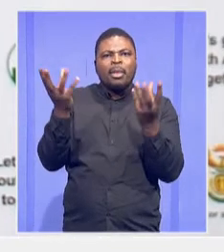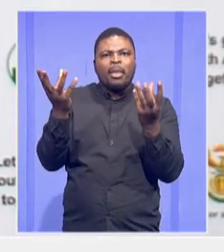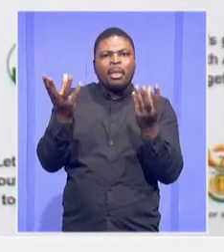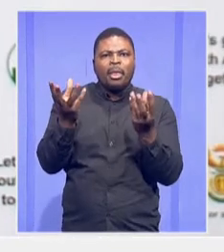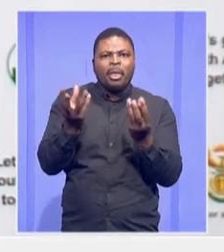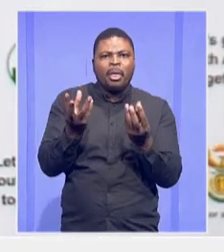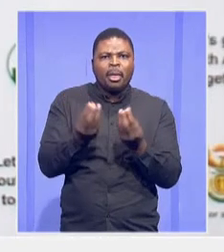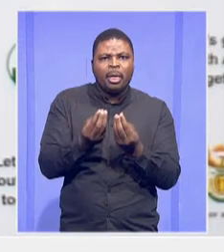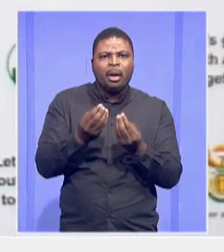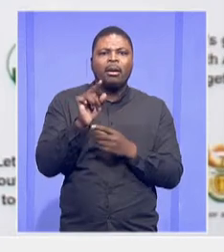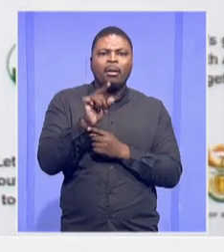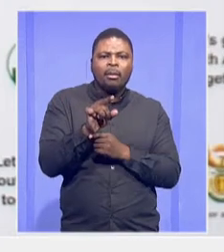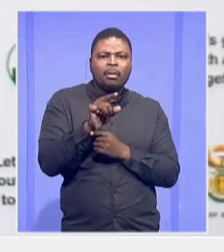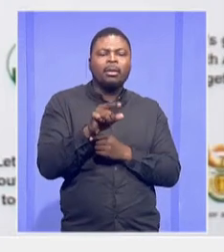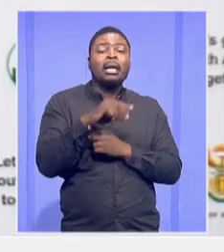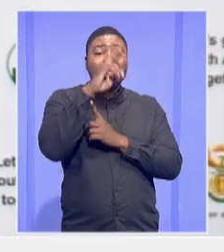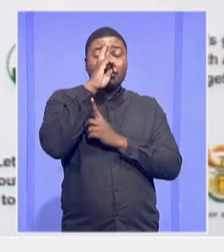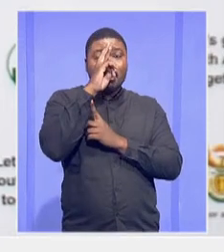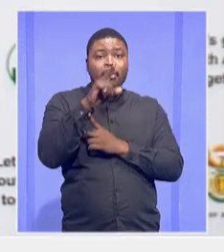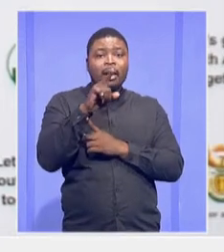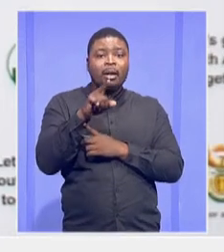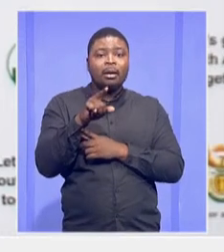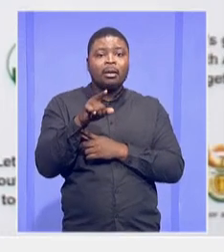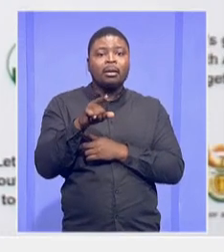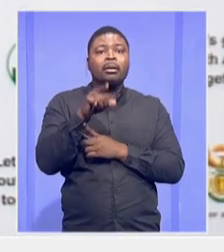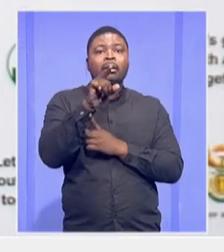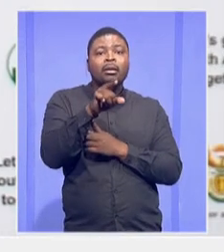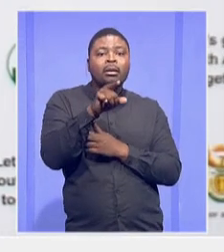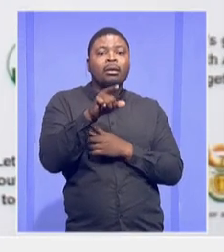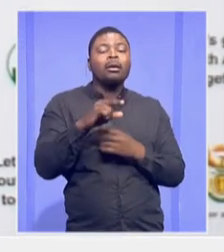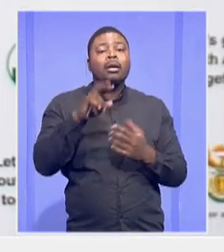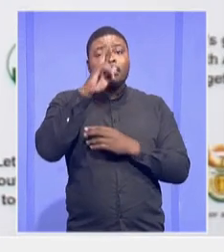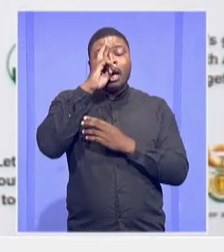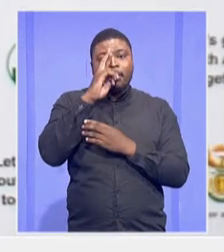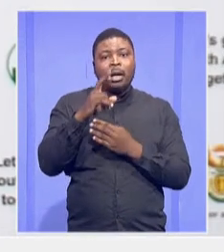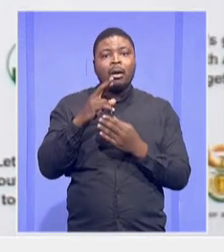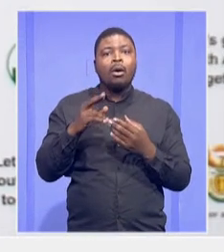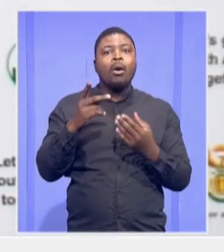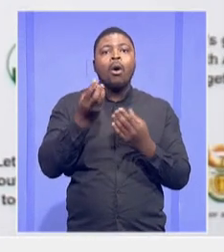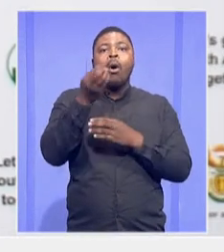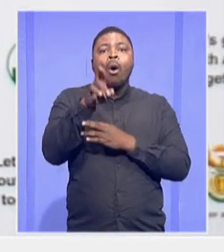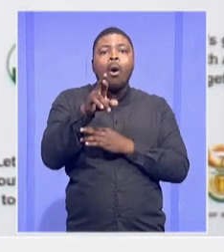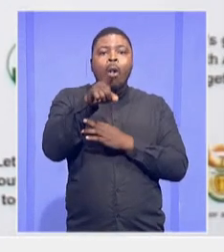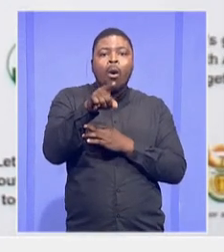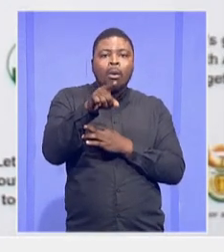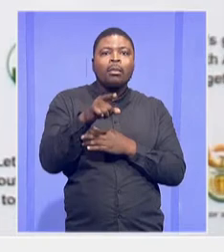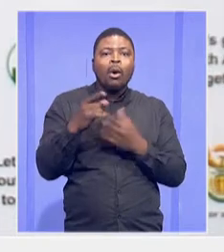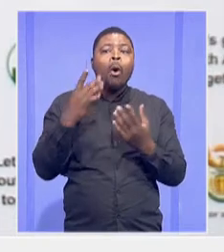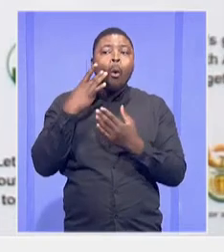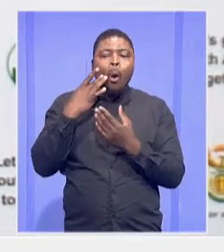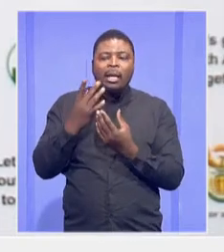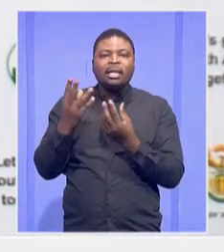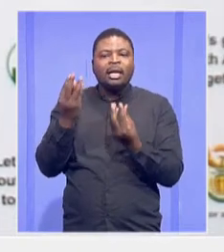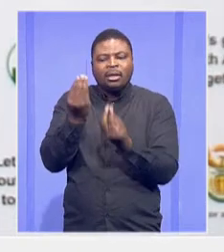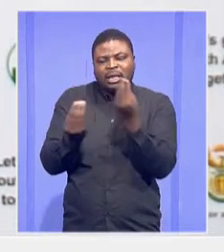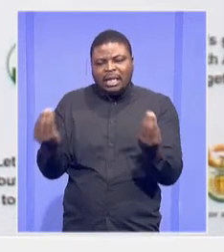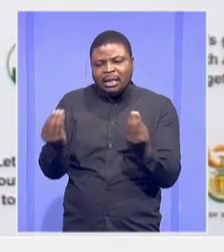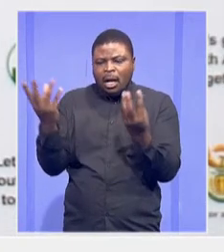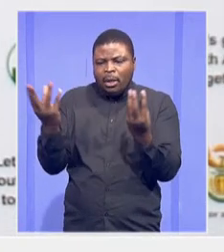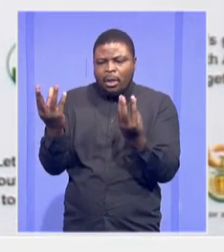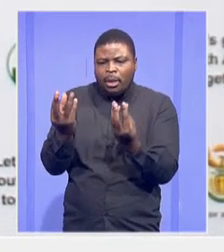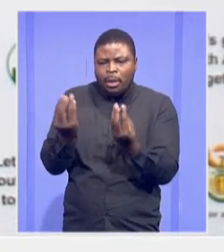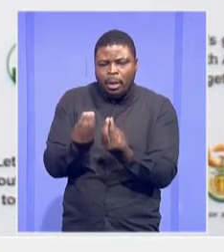As the numbers of children dwindled, many of the schools naturally closed. So we had to merge and close